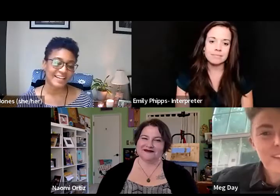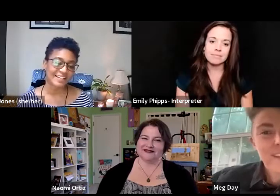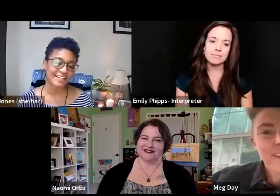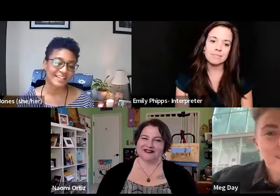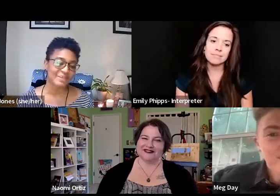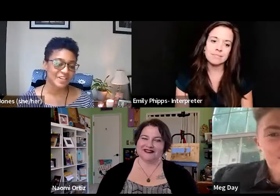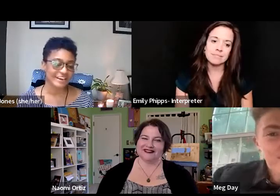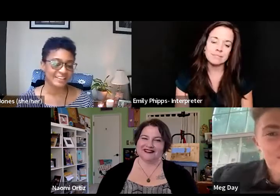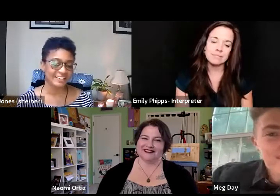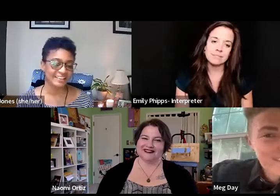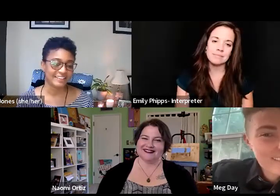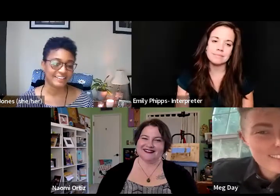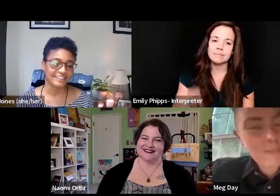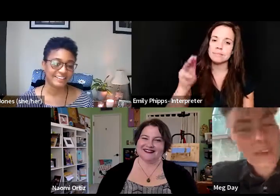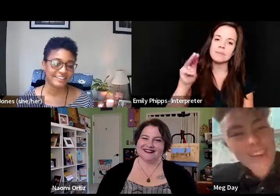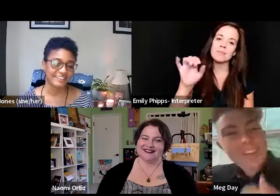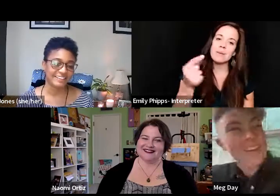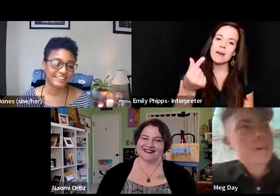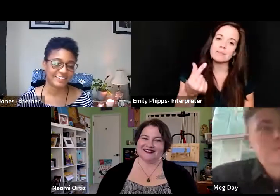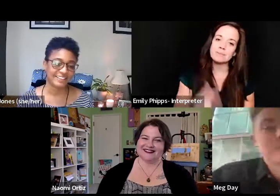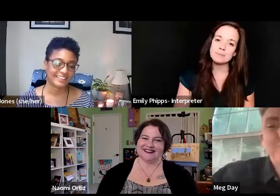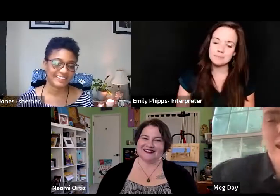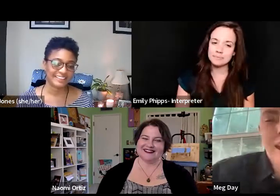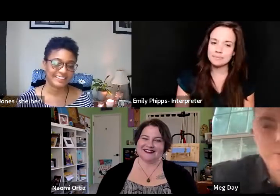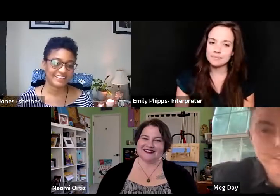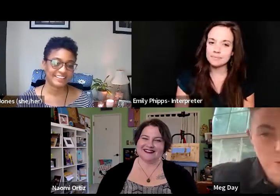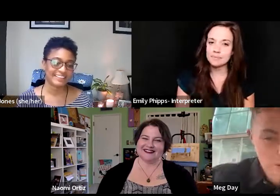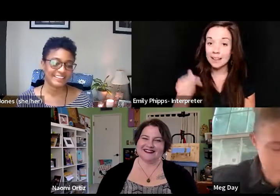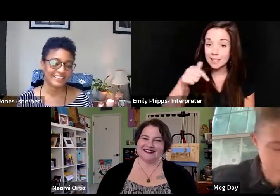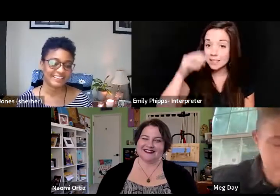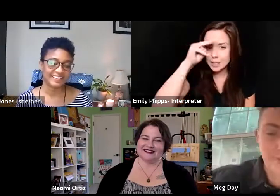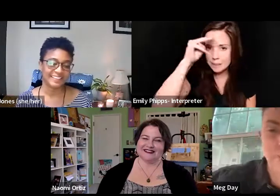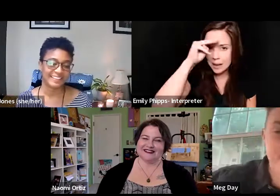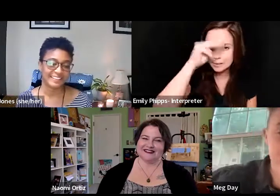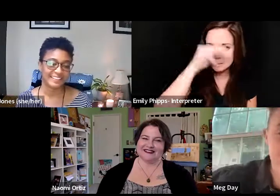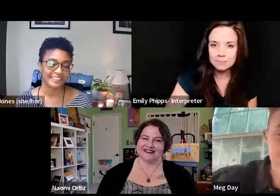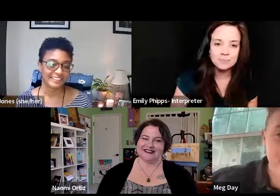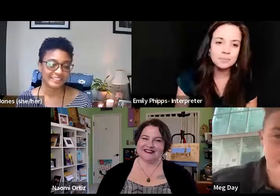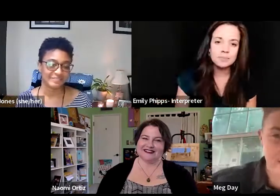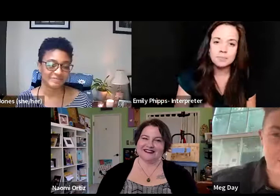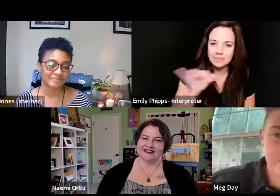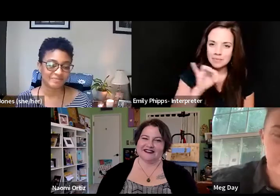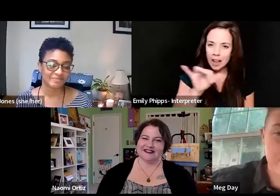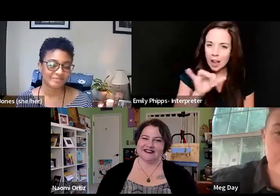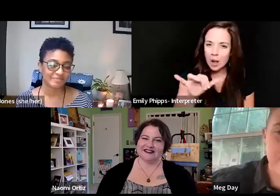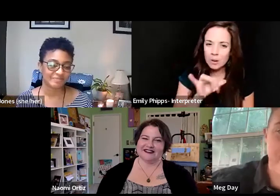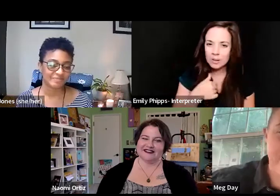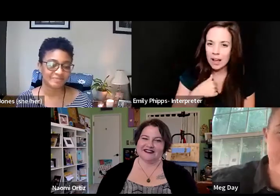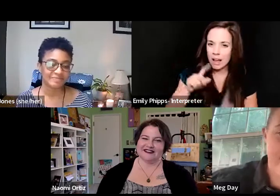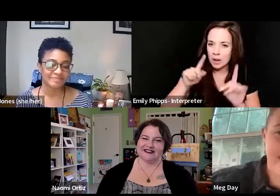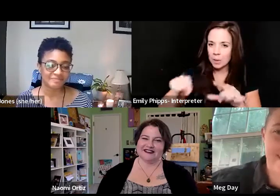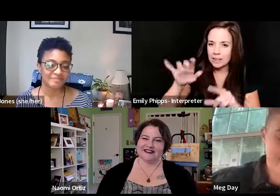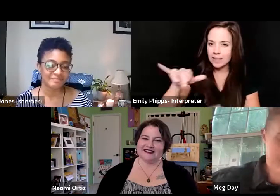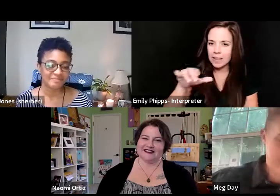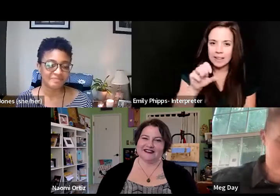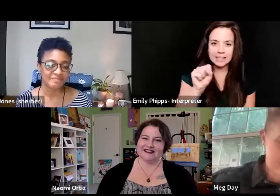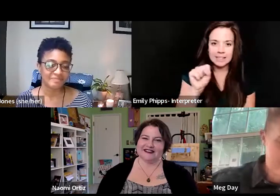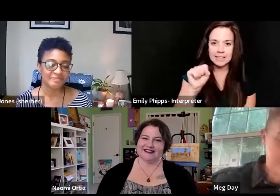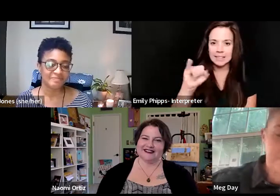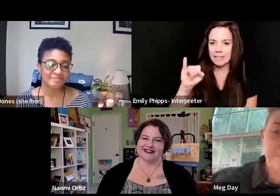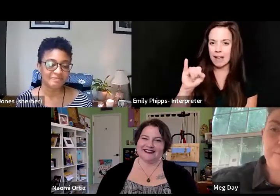Meg, what you got? This is Meg. I was also at that Sims Invalid show in 2008.